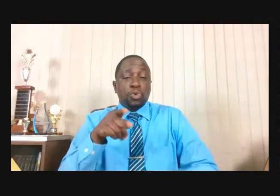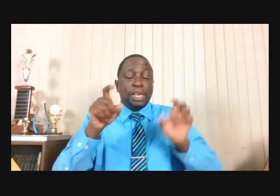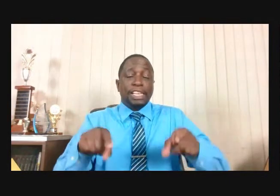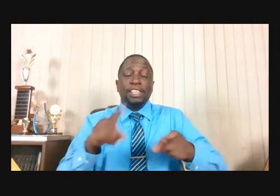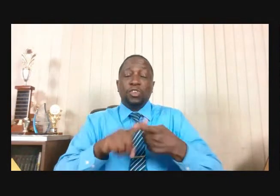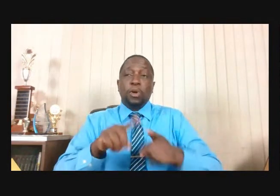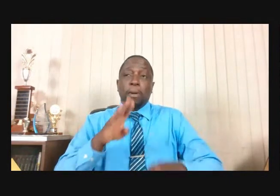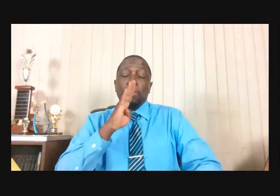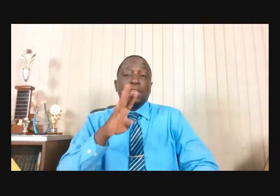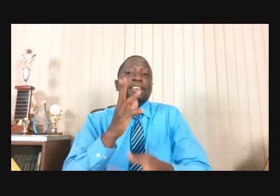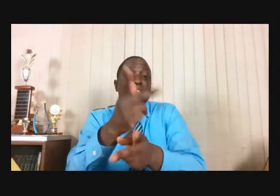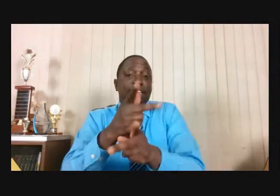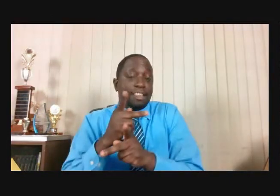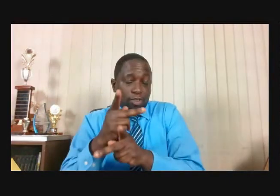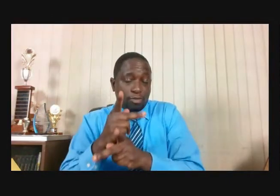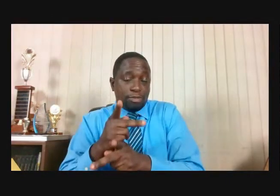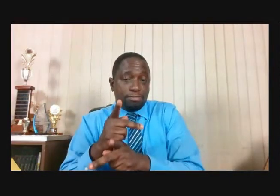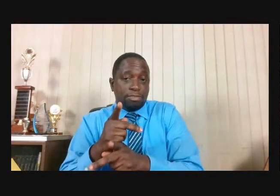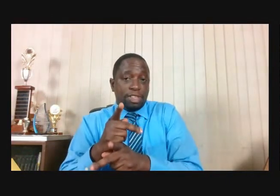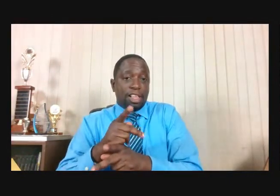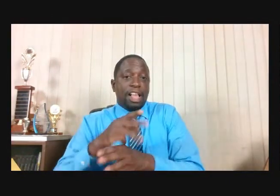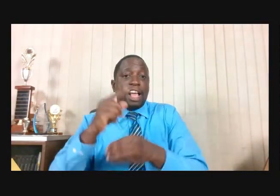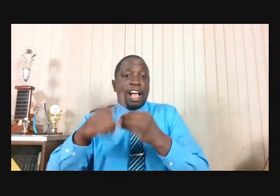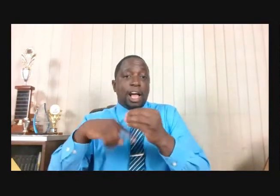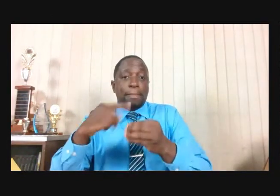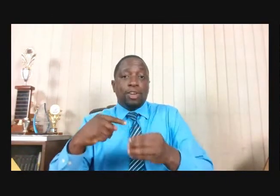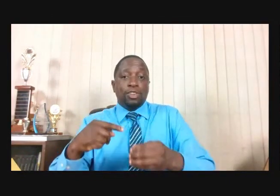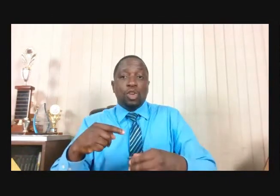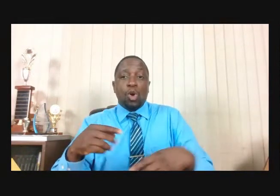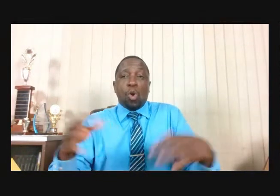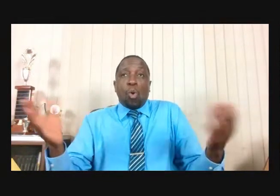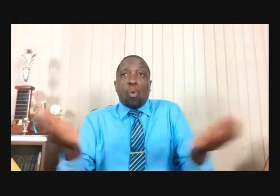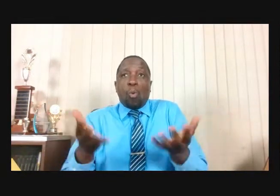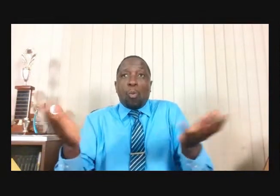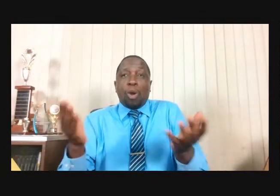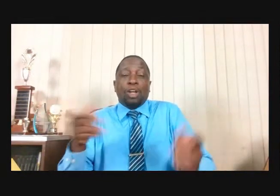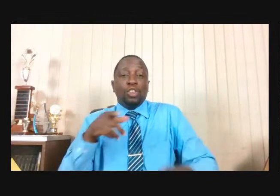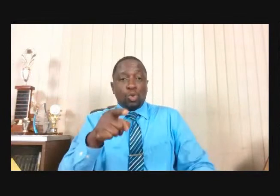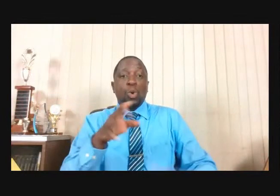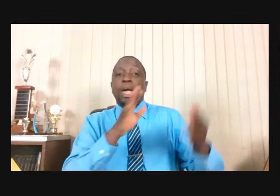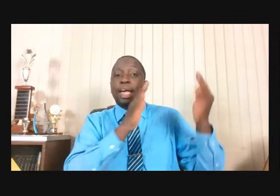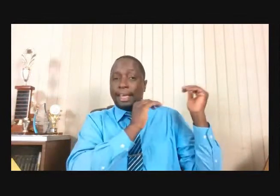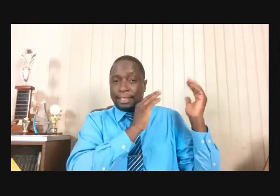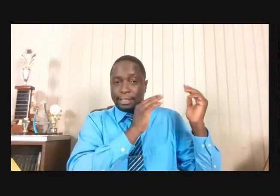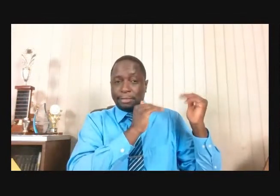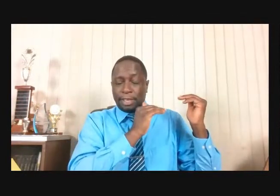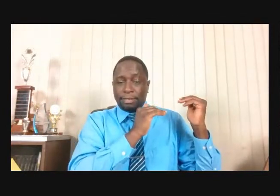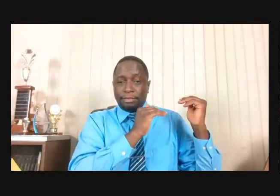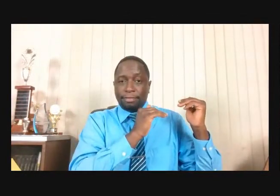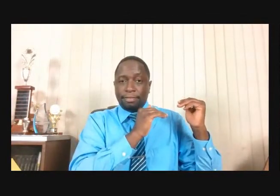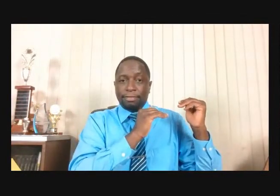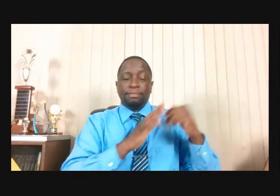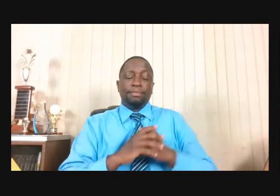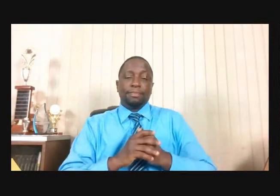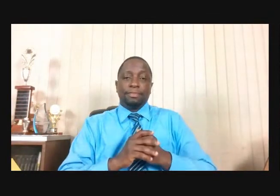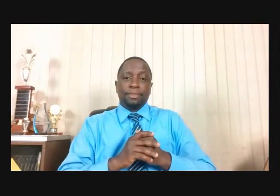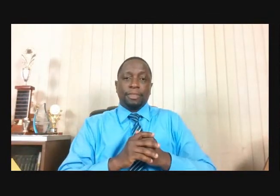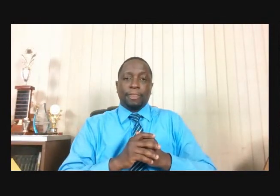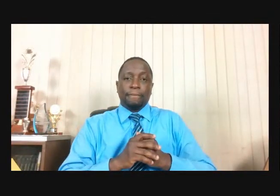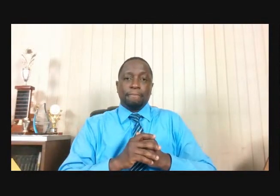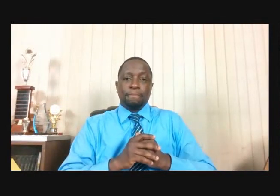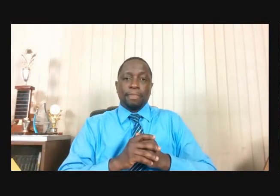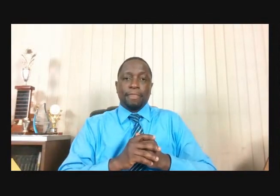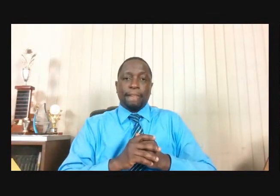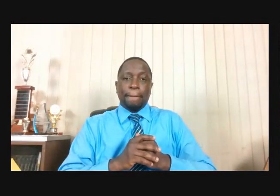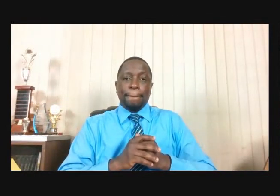Crashing When These Expectations Are Not Met Later We Find That